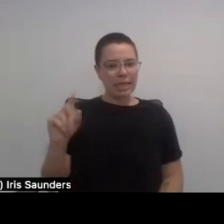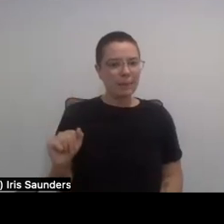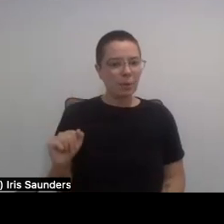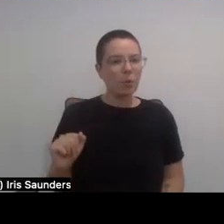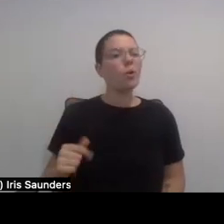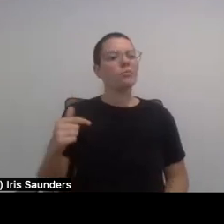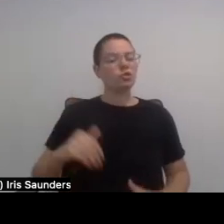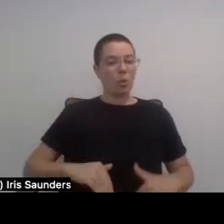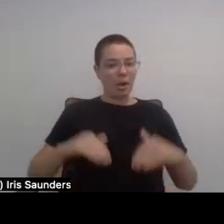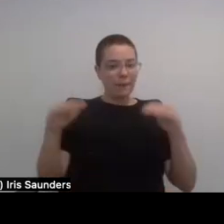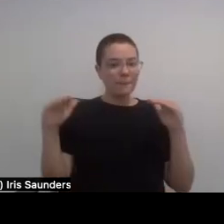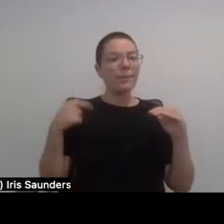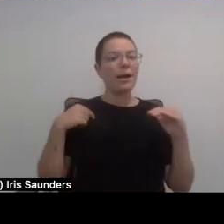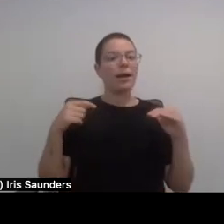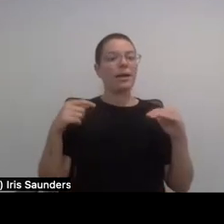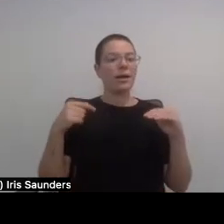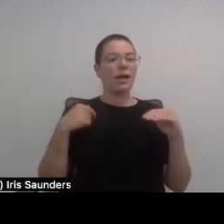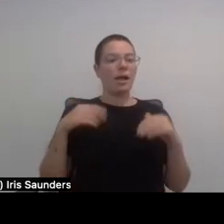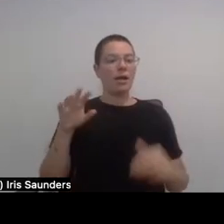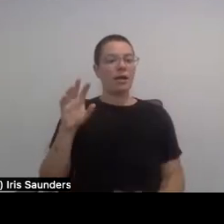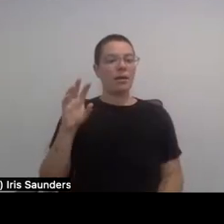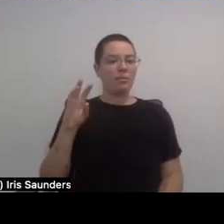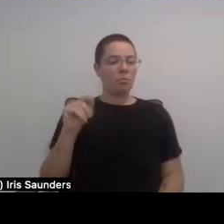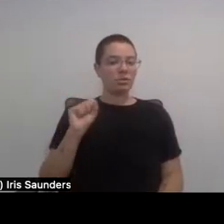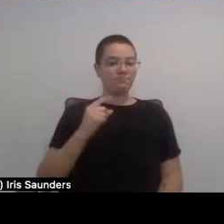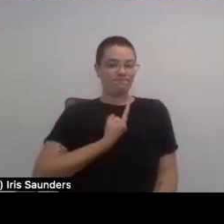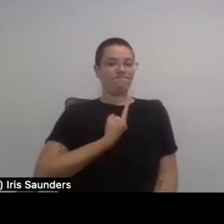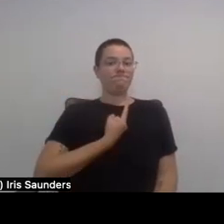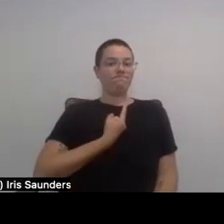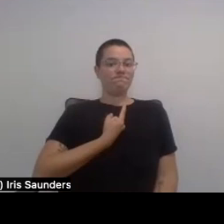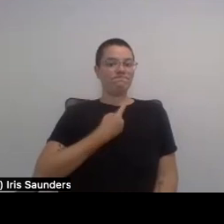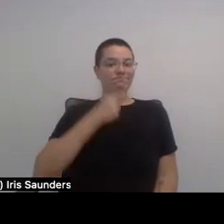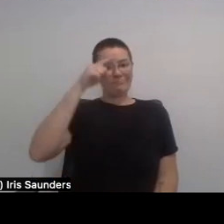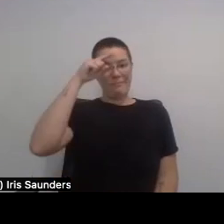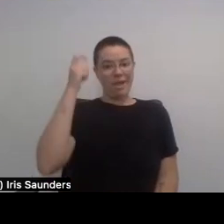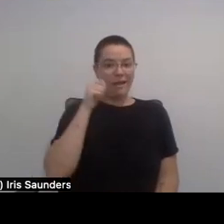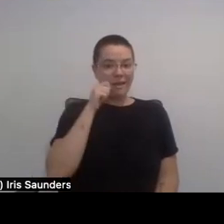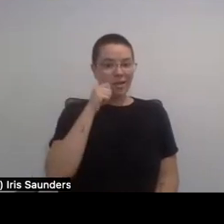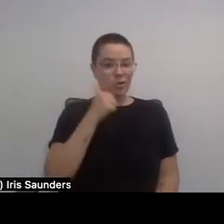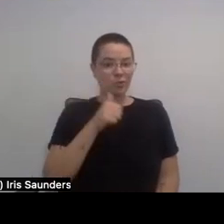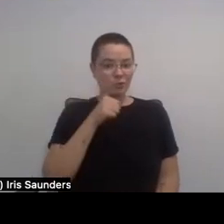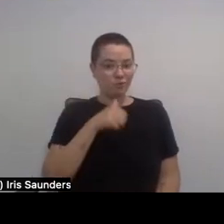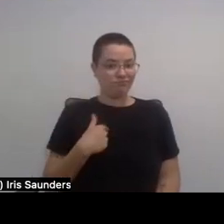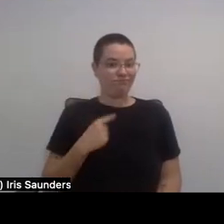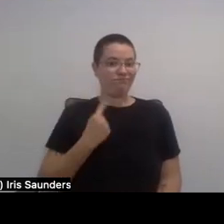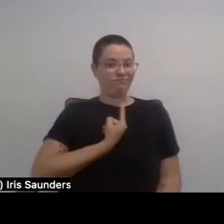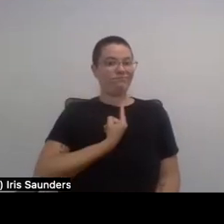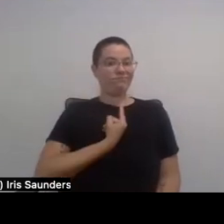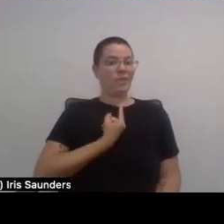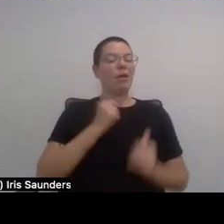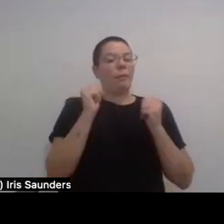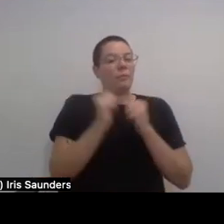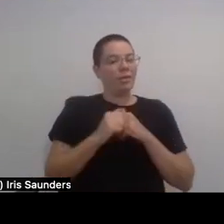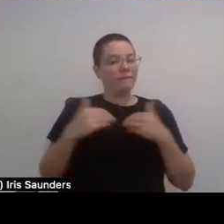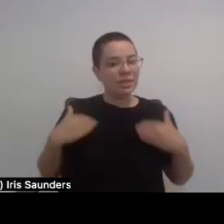growing up, I was one of the only Black girls, you know, with a physical disability.